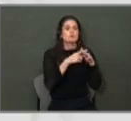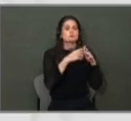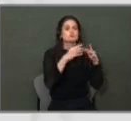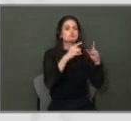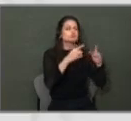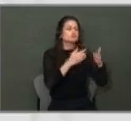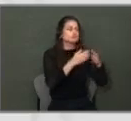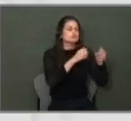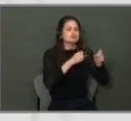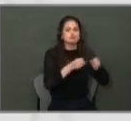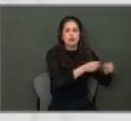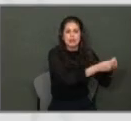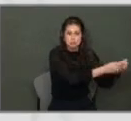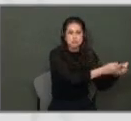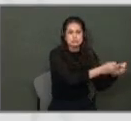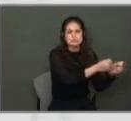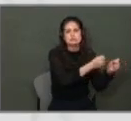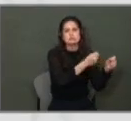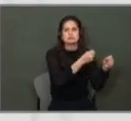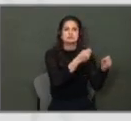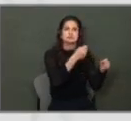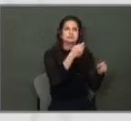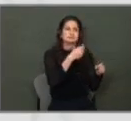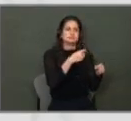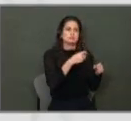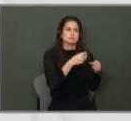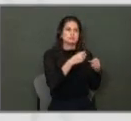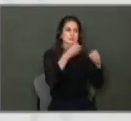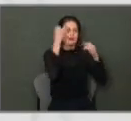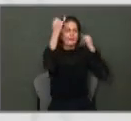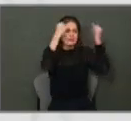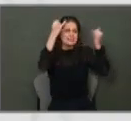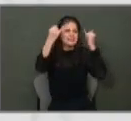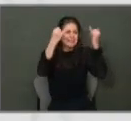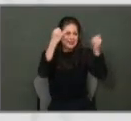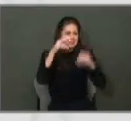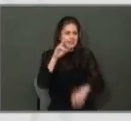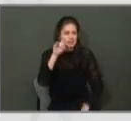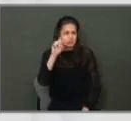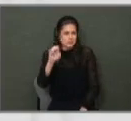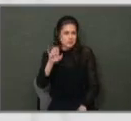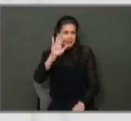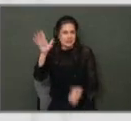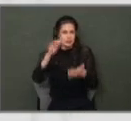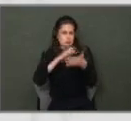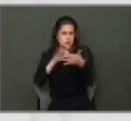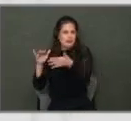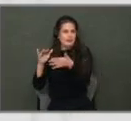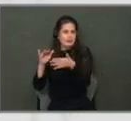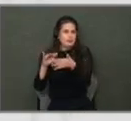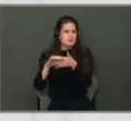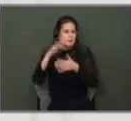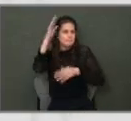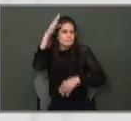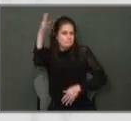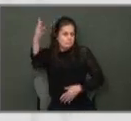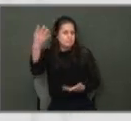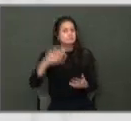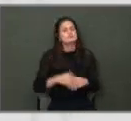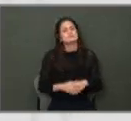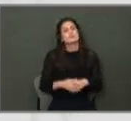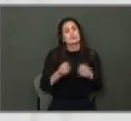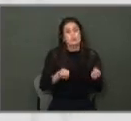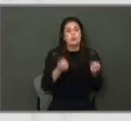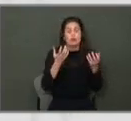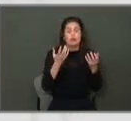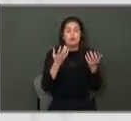strategies that the School of Criminal Justice comes up with. A lot of it